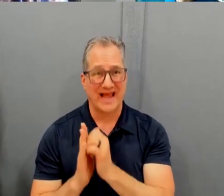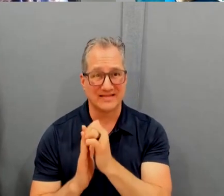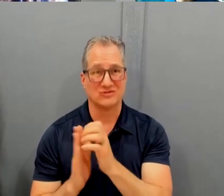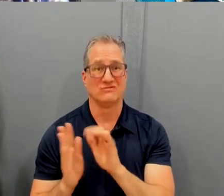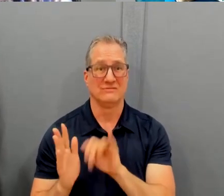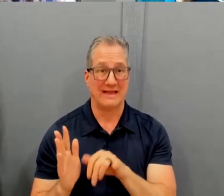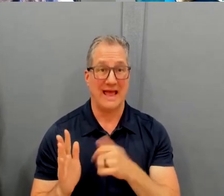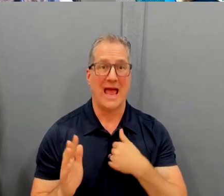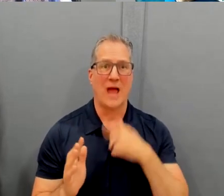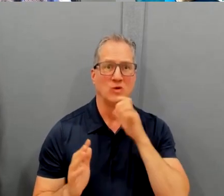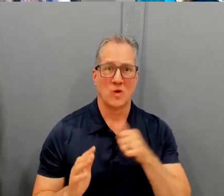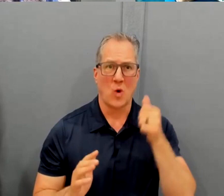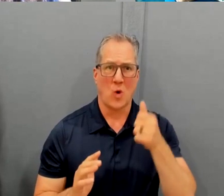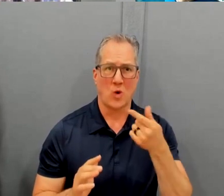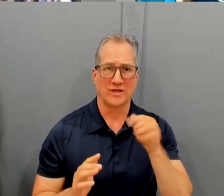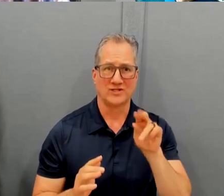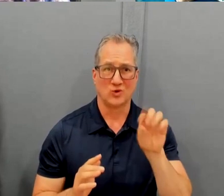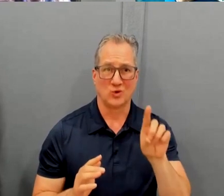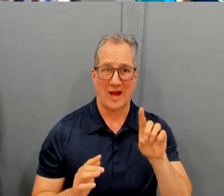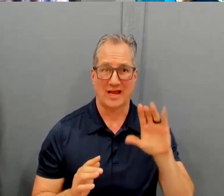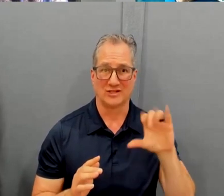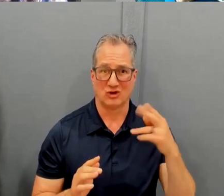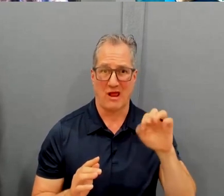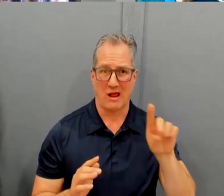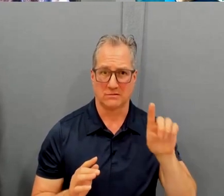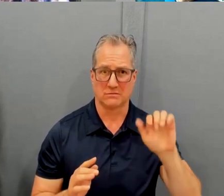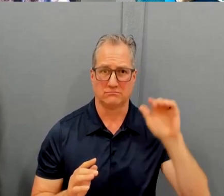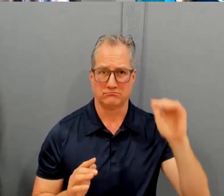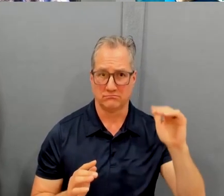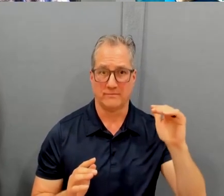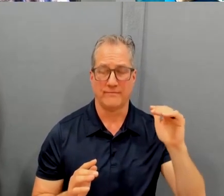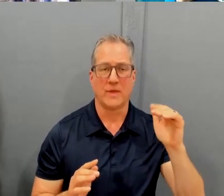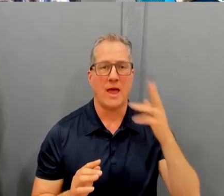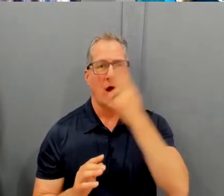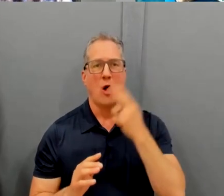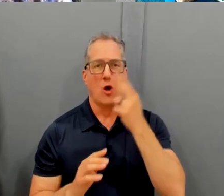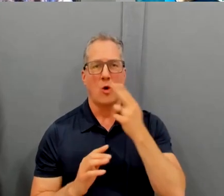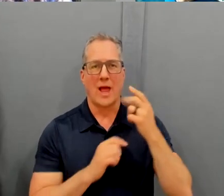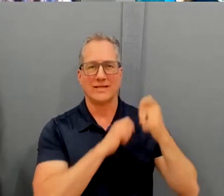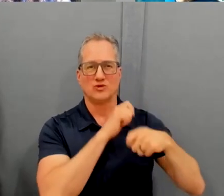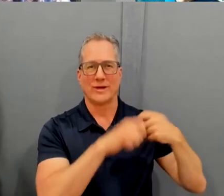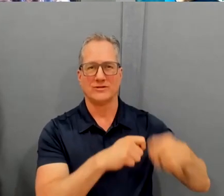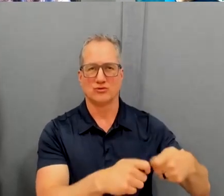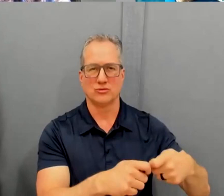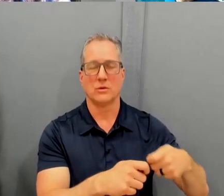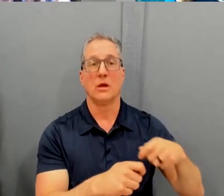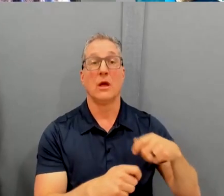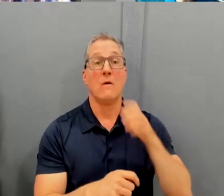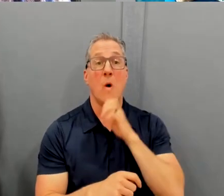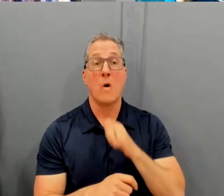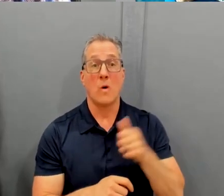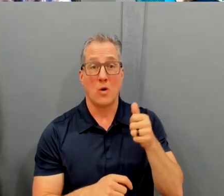grandchild in this family. So Hawaiian custom is the oldest